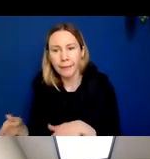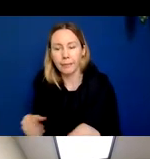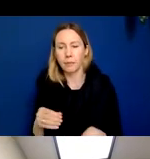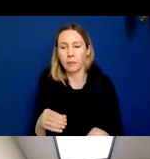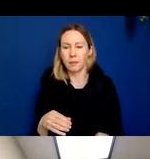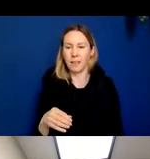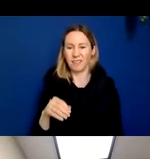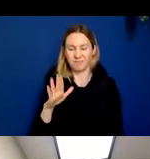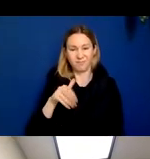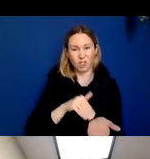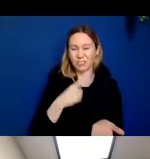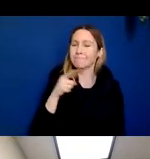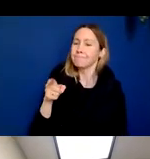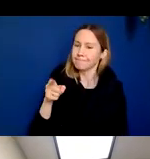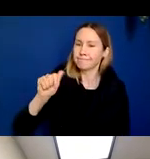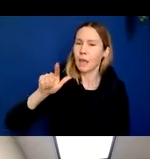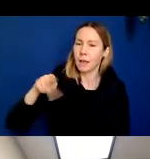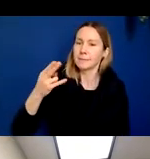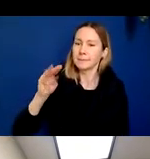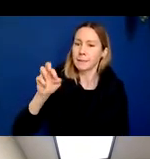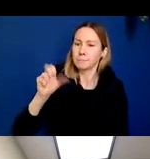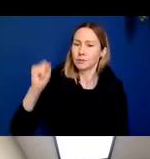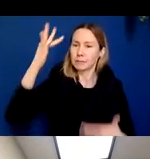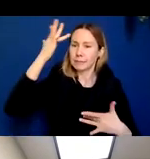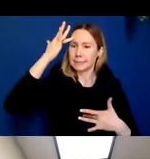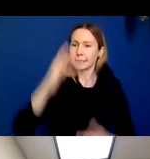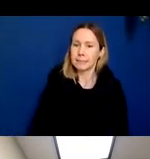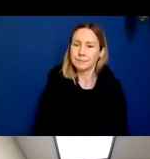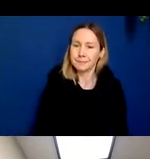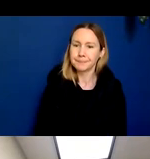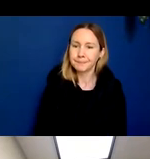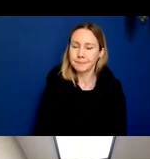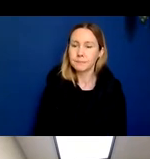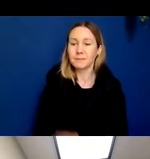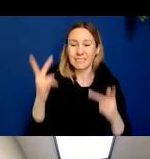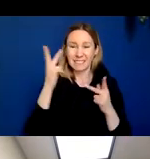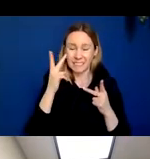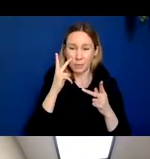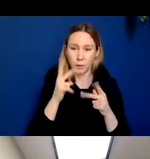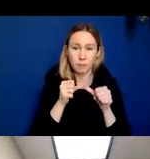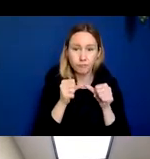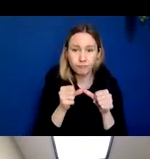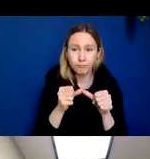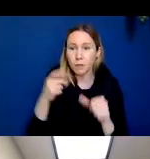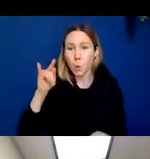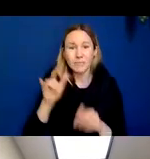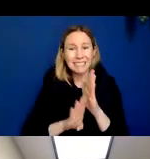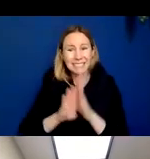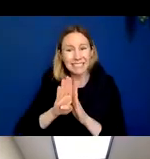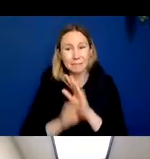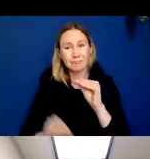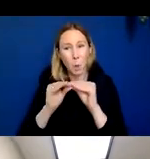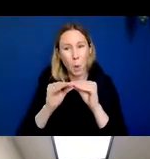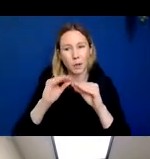brain had Alzheimer's disease. So this is a disease characterized by the progressive accumulation of these proteins in the brain and the